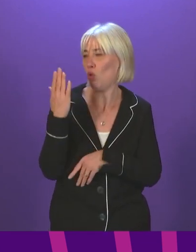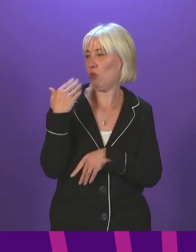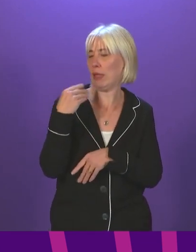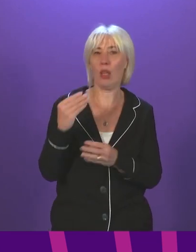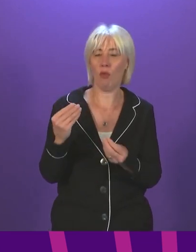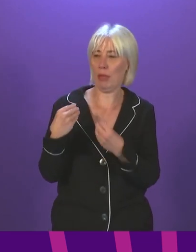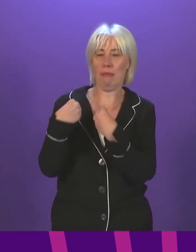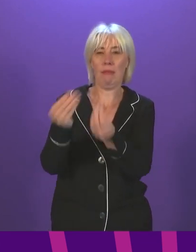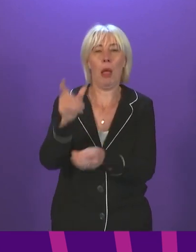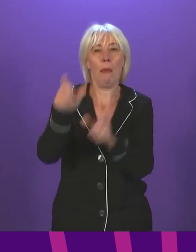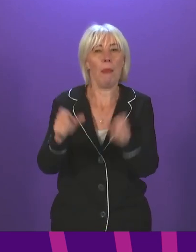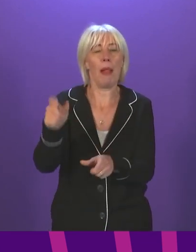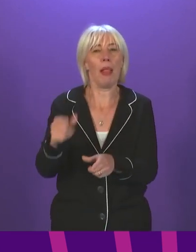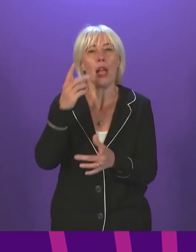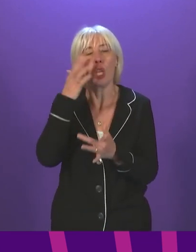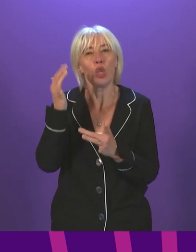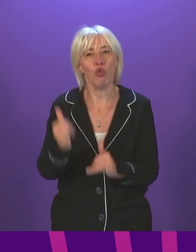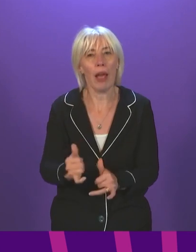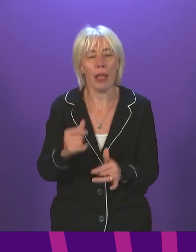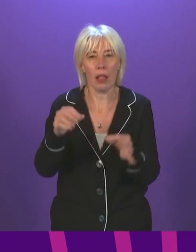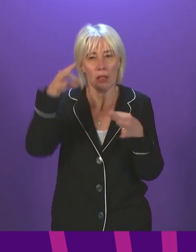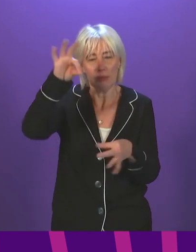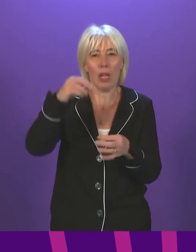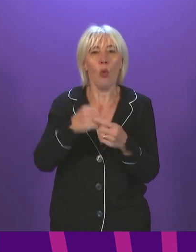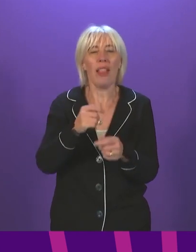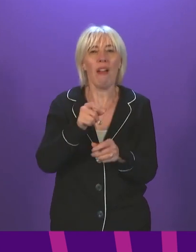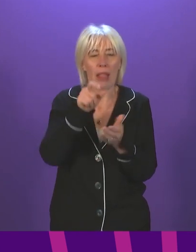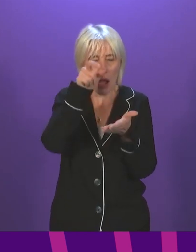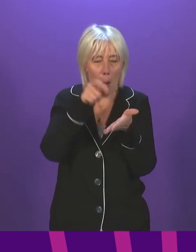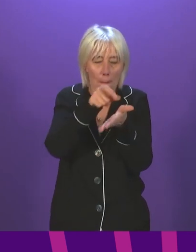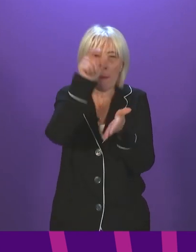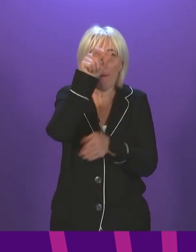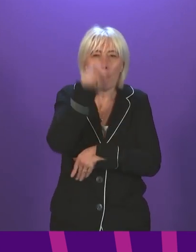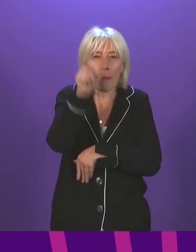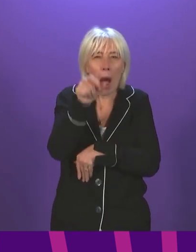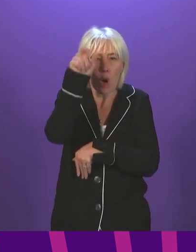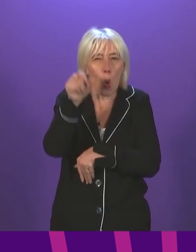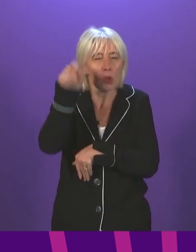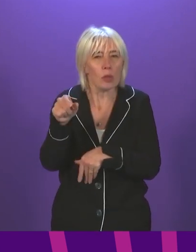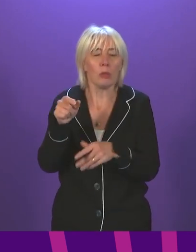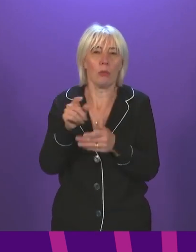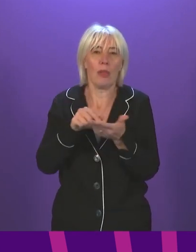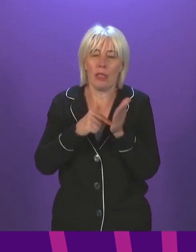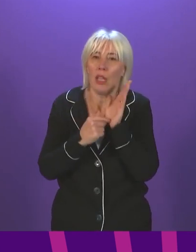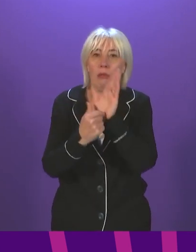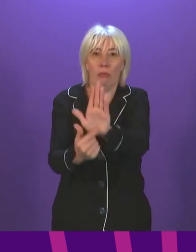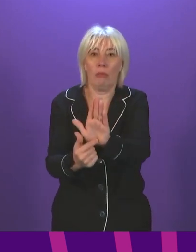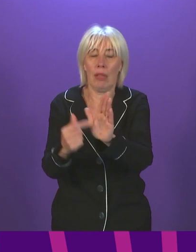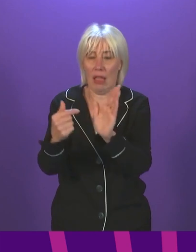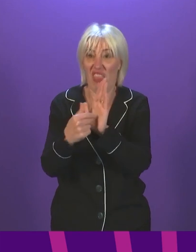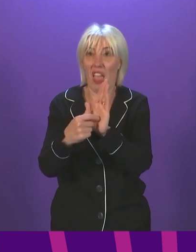participants with a record of vaccination, which contains a 1D barcode and security features consistent with all records of vaccination.